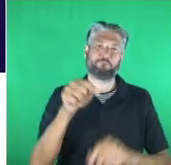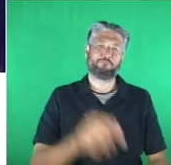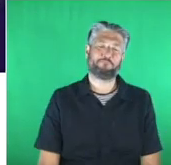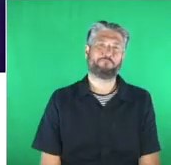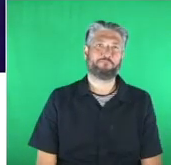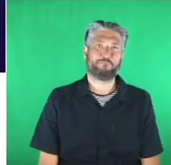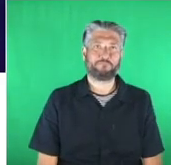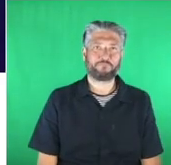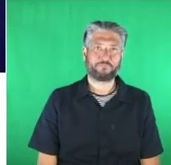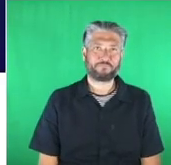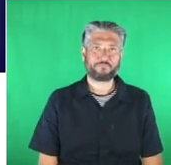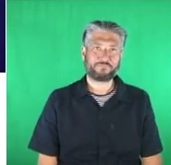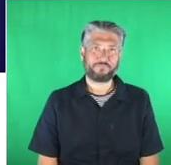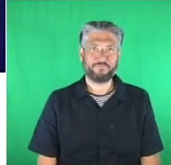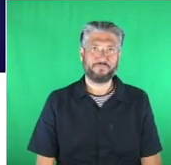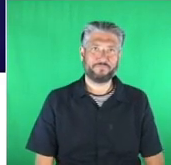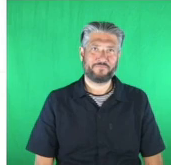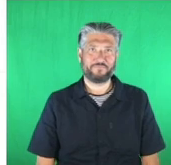Yay!